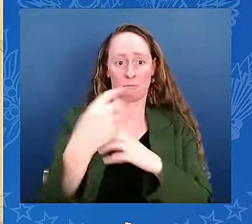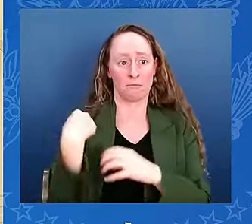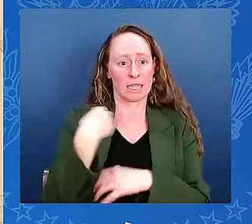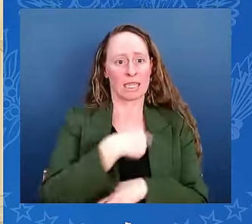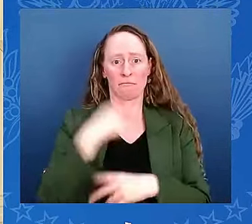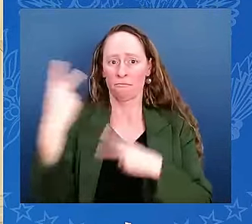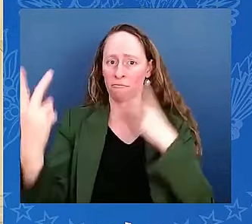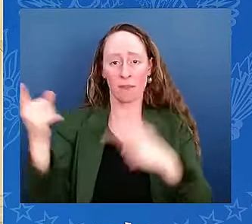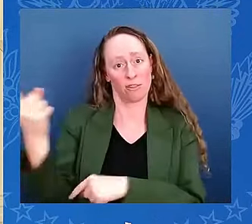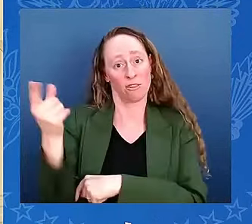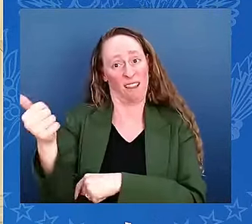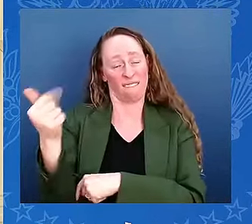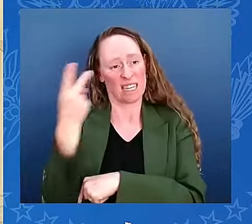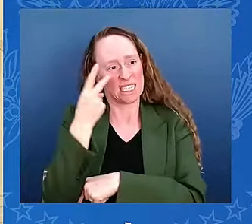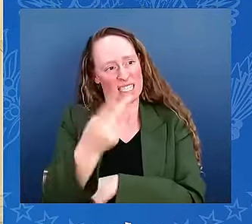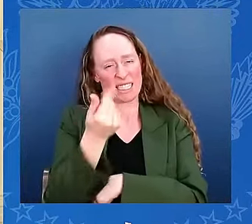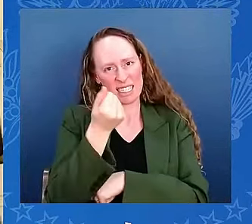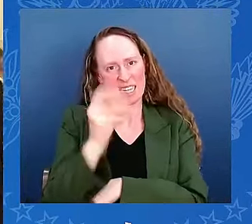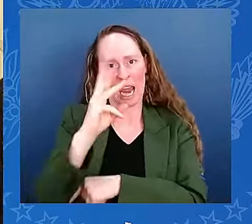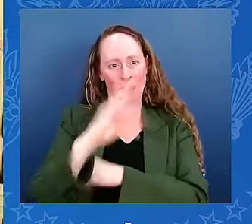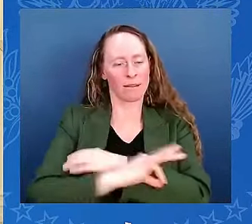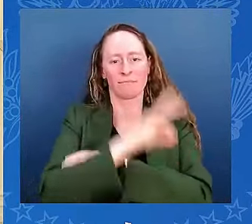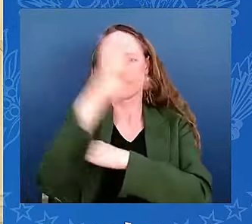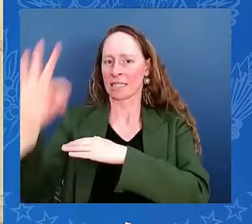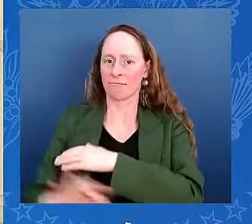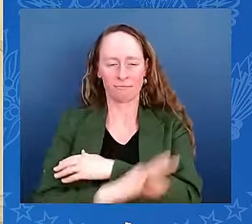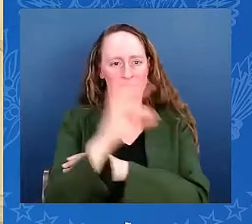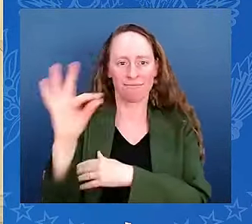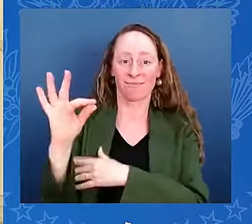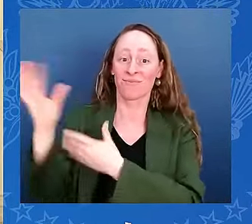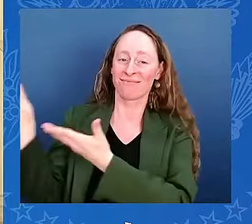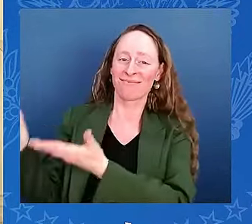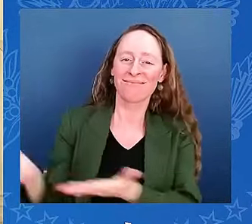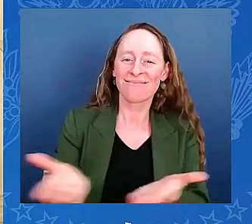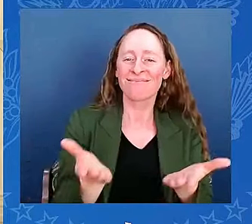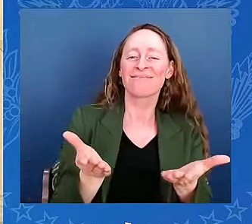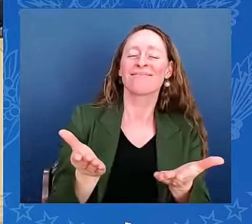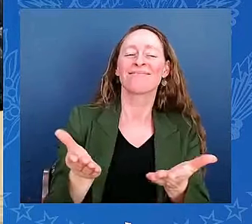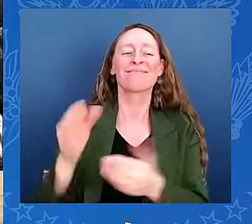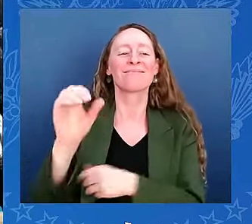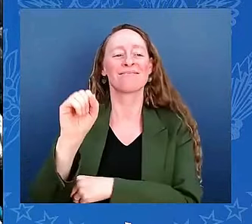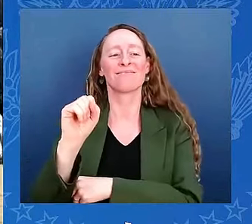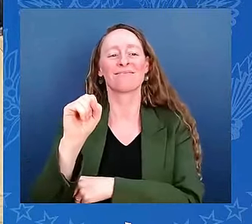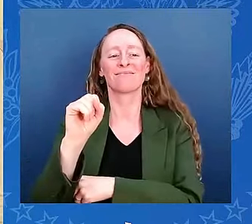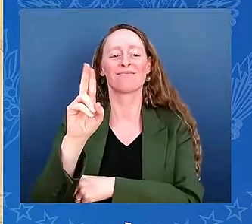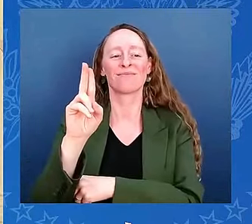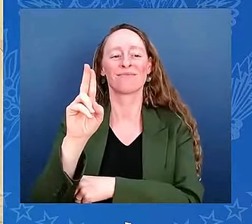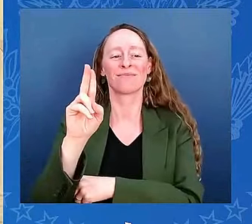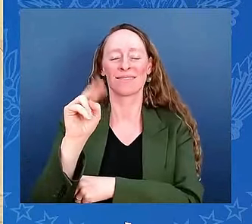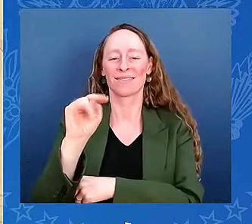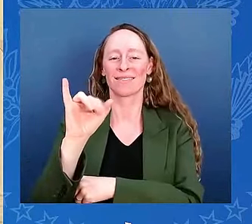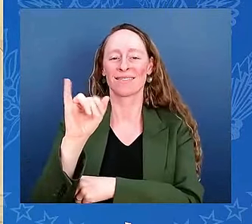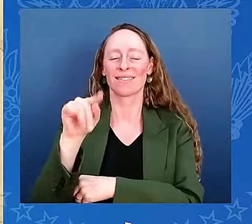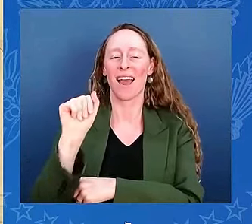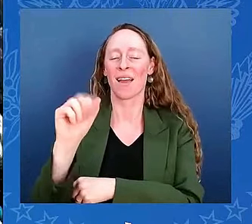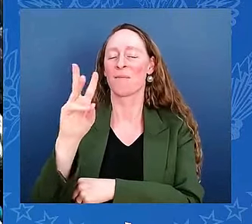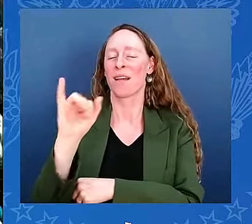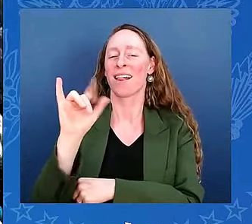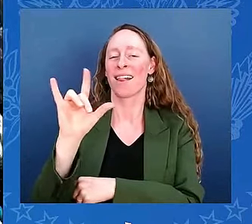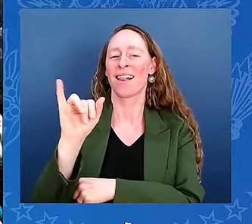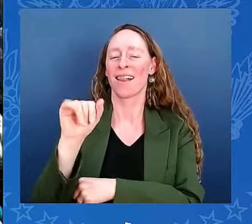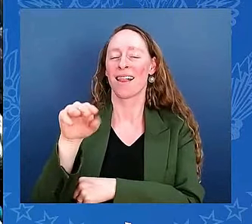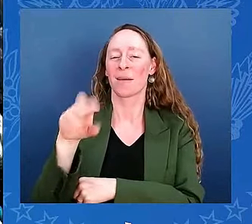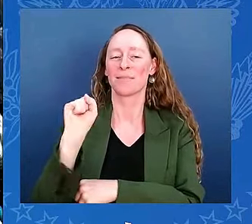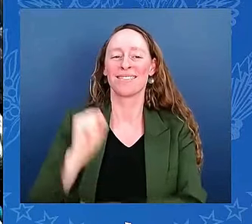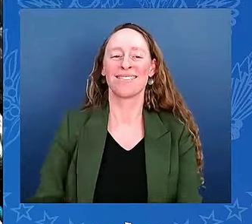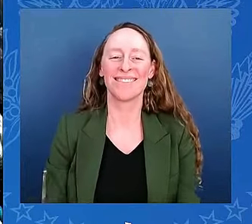Greetings from the International Space Station. I'm NASA astronaut Sunita Williams. And I want to extend my warmest wishes for a